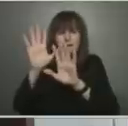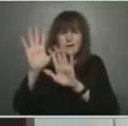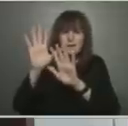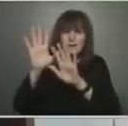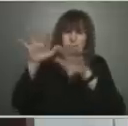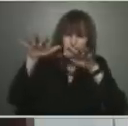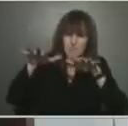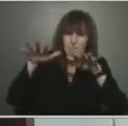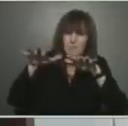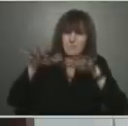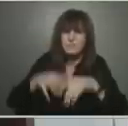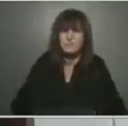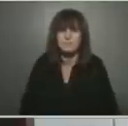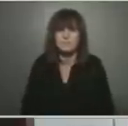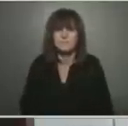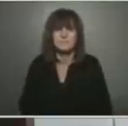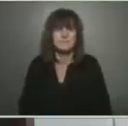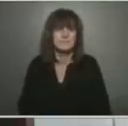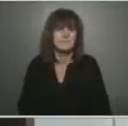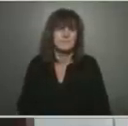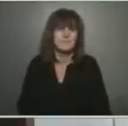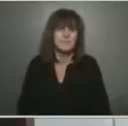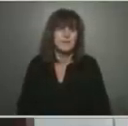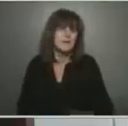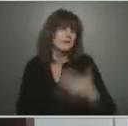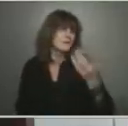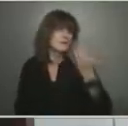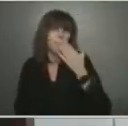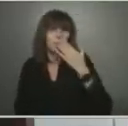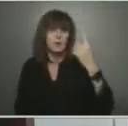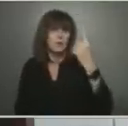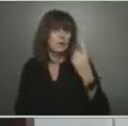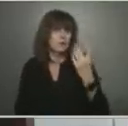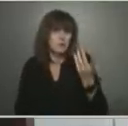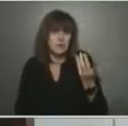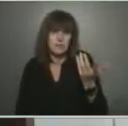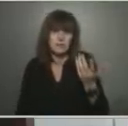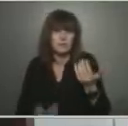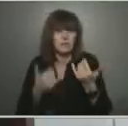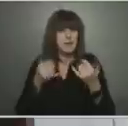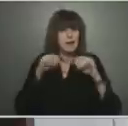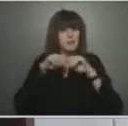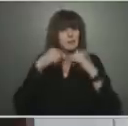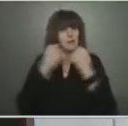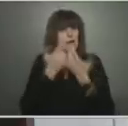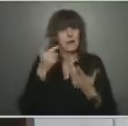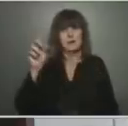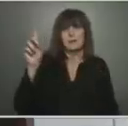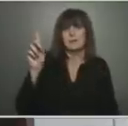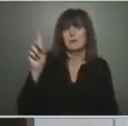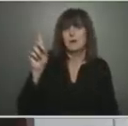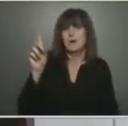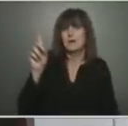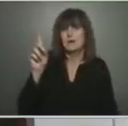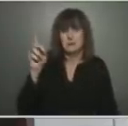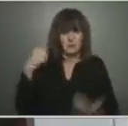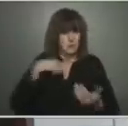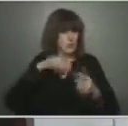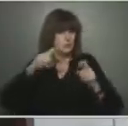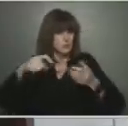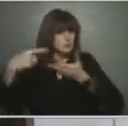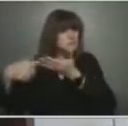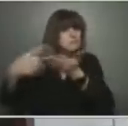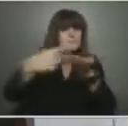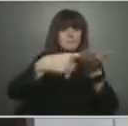I think in our democracy, we should have, and I do want us to have a balanced,